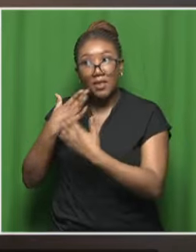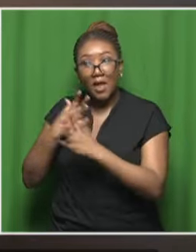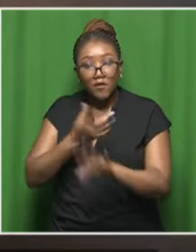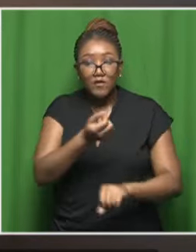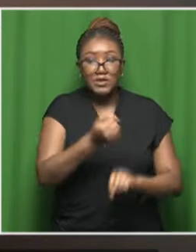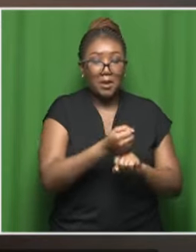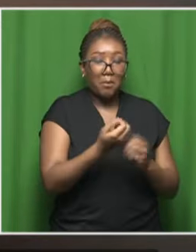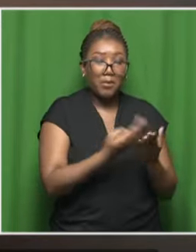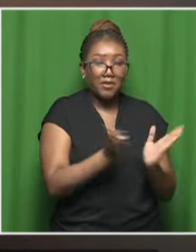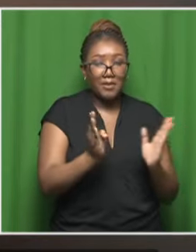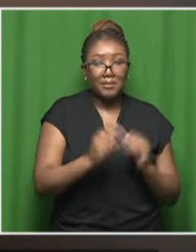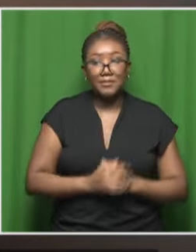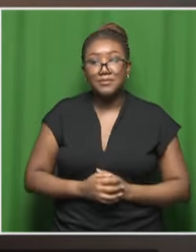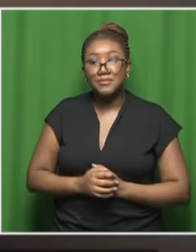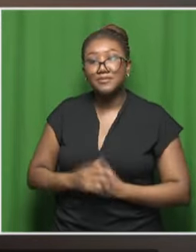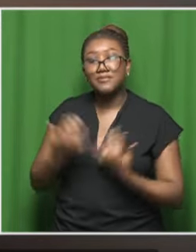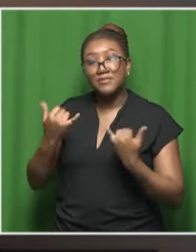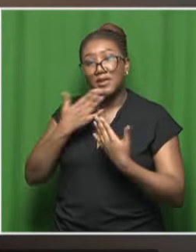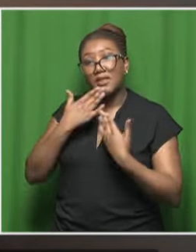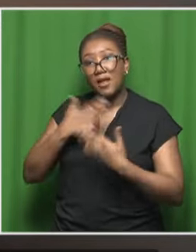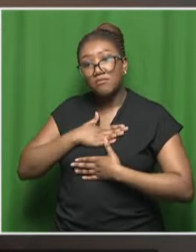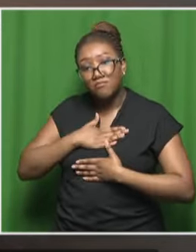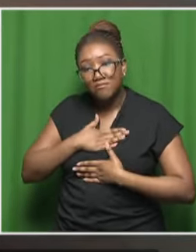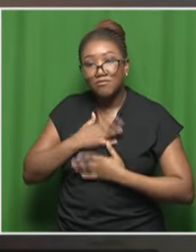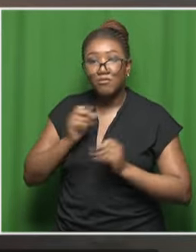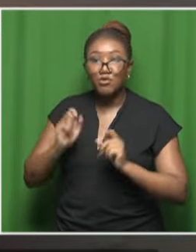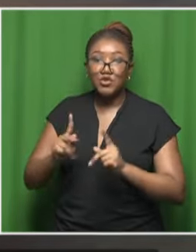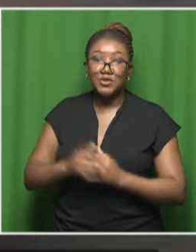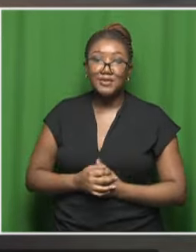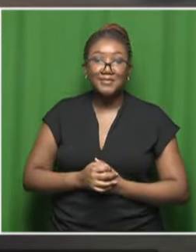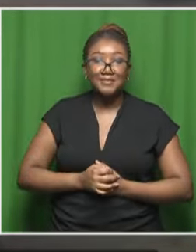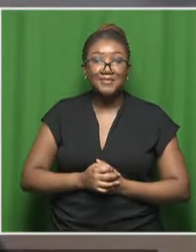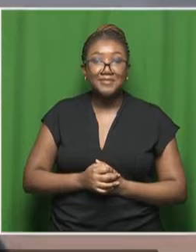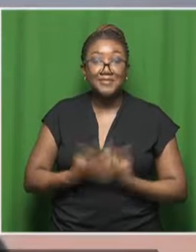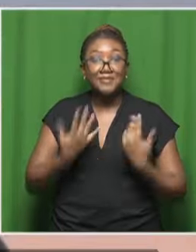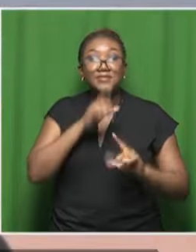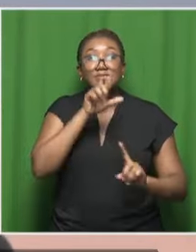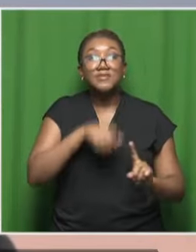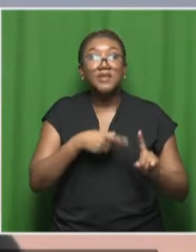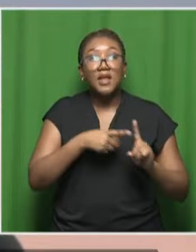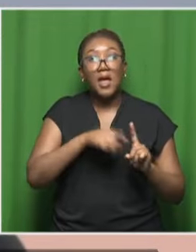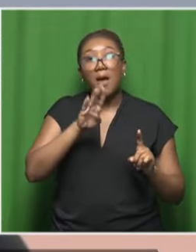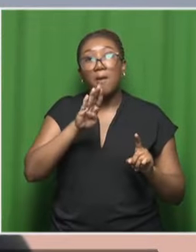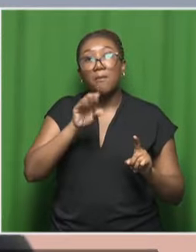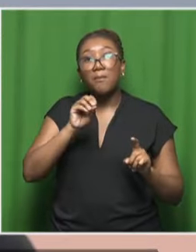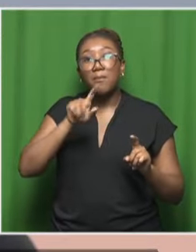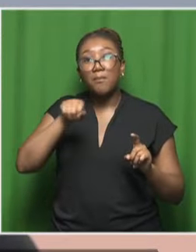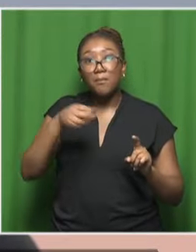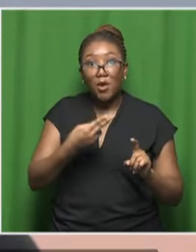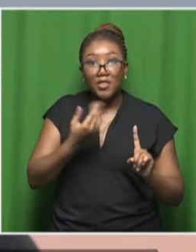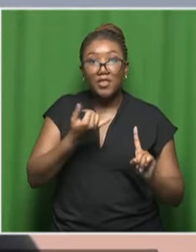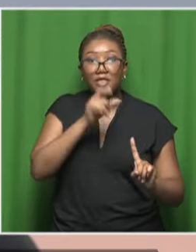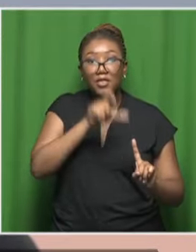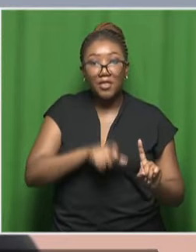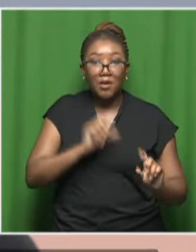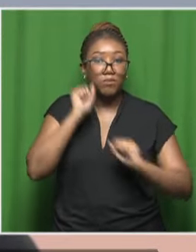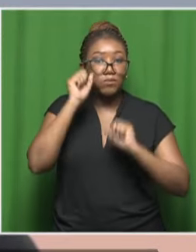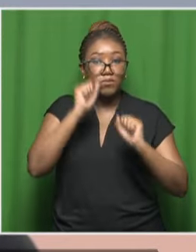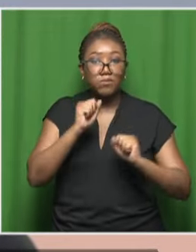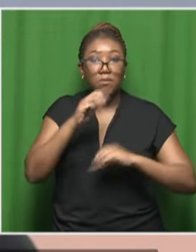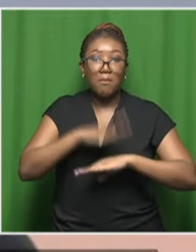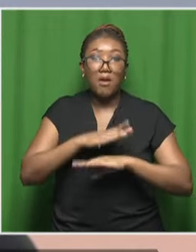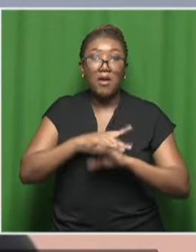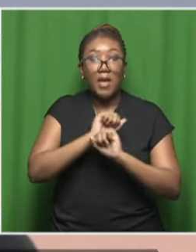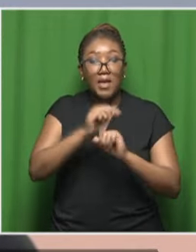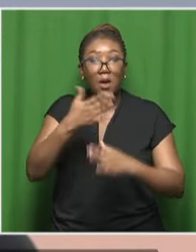of play. So thank you for the work that you're doing. Only a pleasure. Thanks for the opportunity. Ladies and gentlemen, Matthew Booth are joining us this morning, speaking about the Booth Foundation and the work that